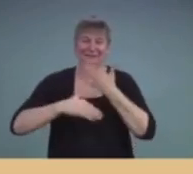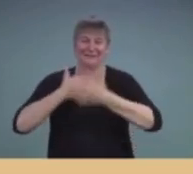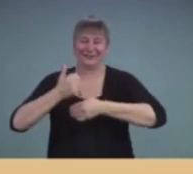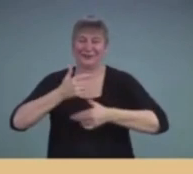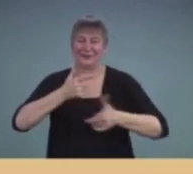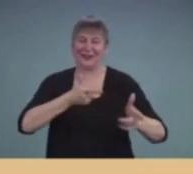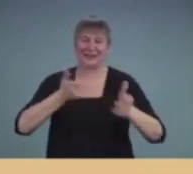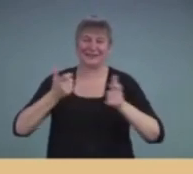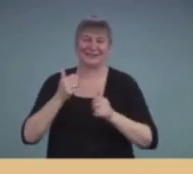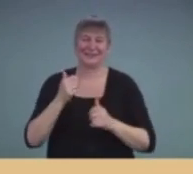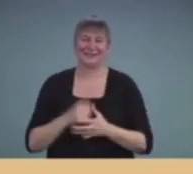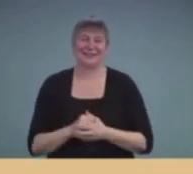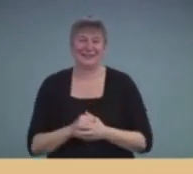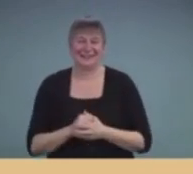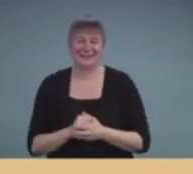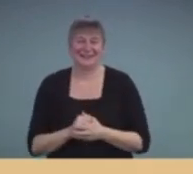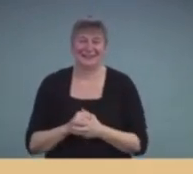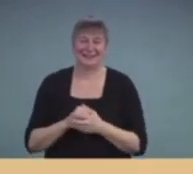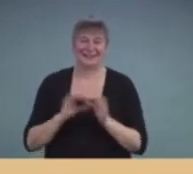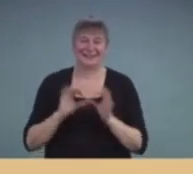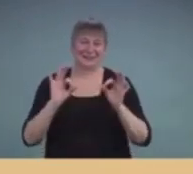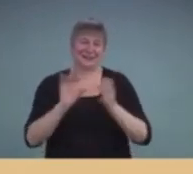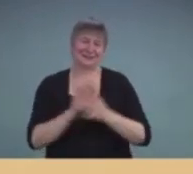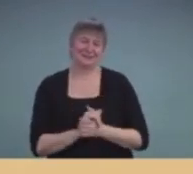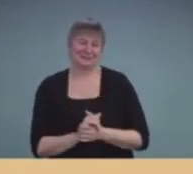rough start for you. But you were great.